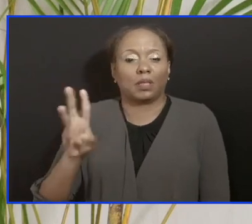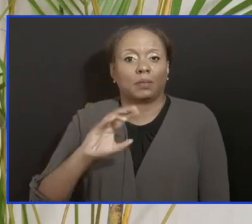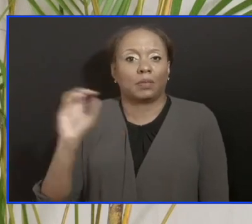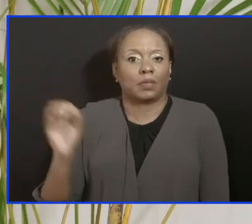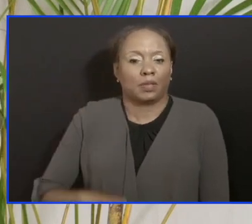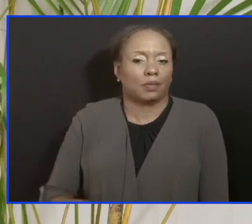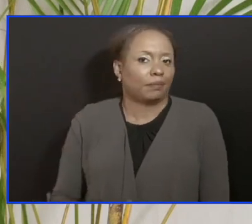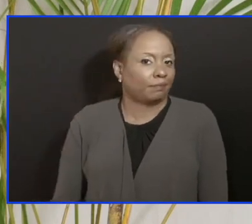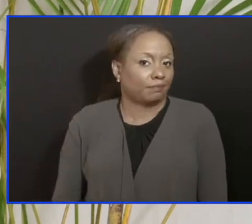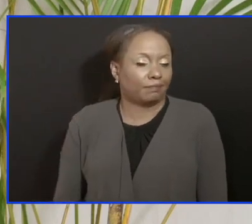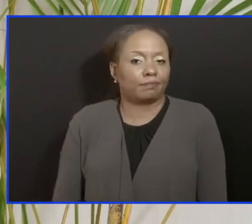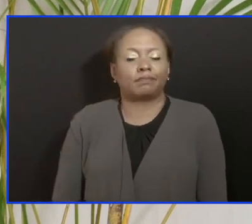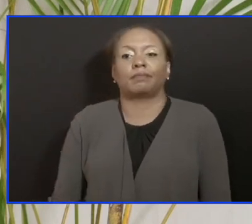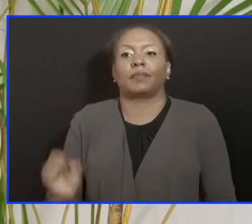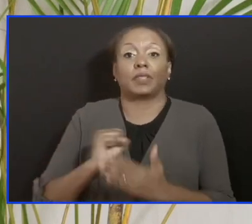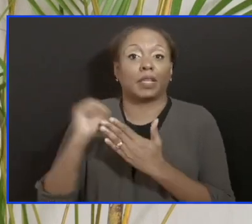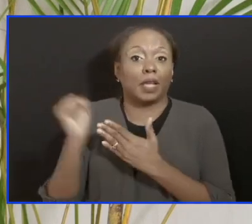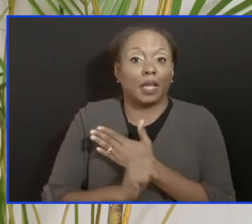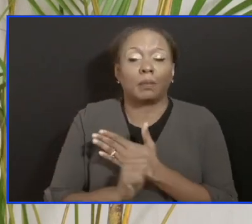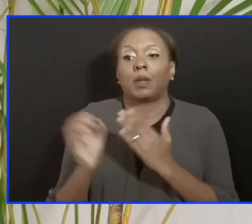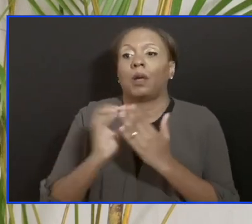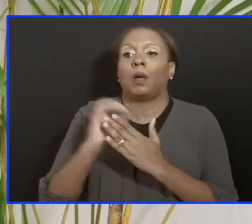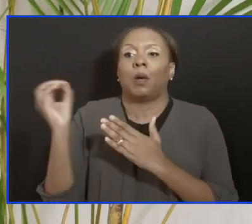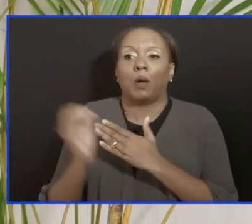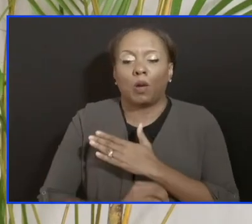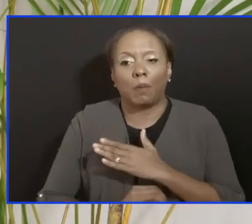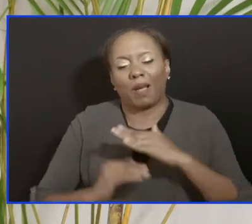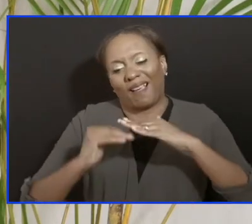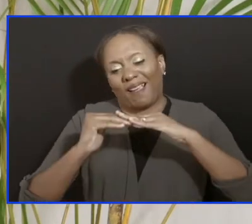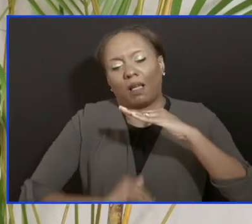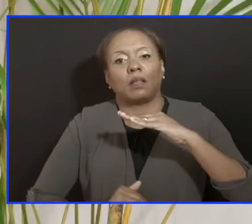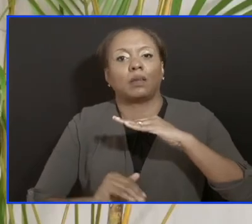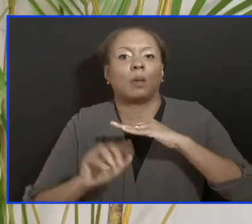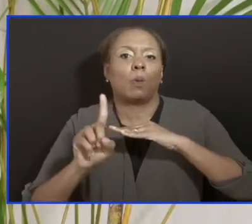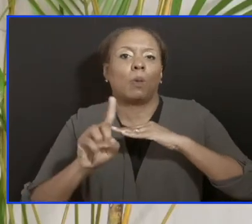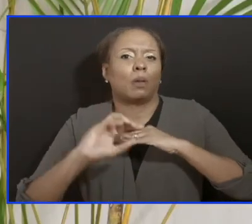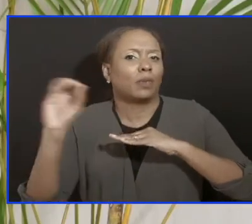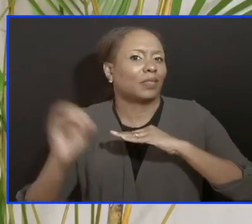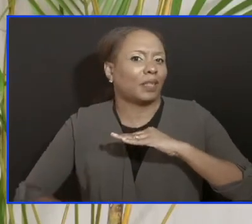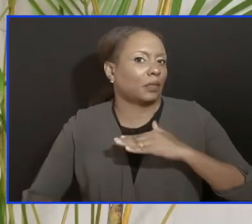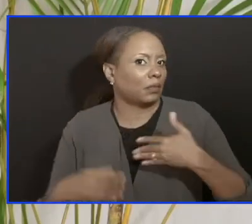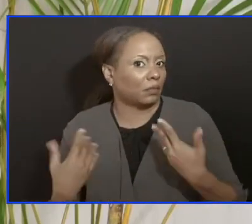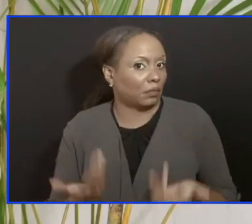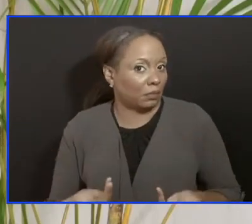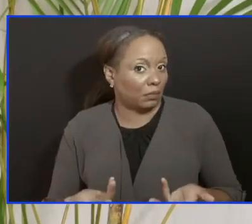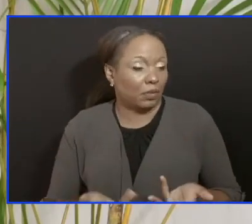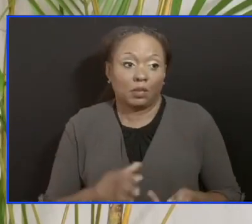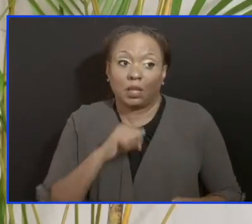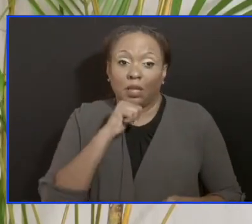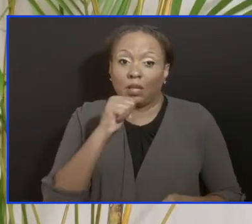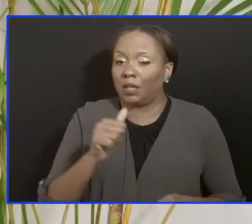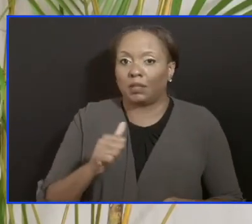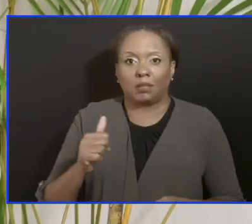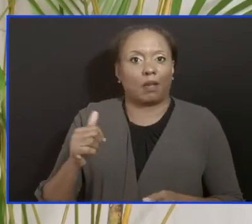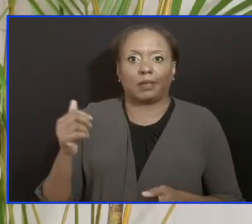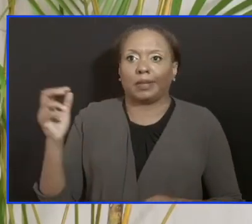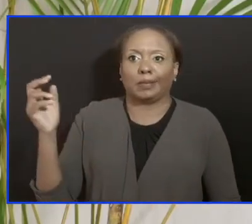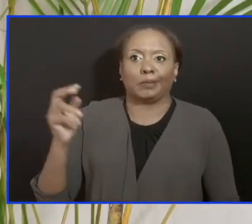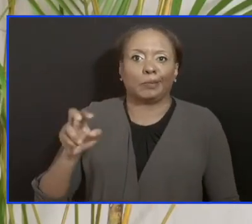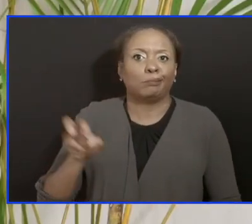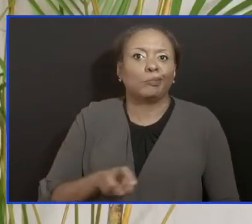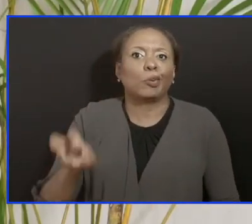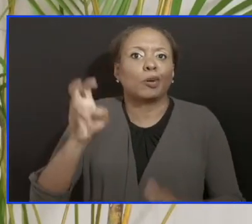Same thing, September and October, less than 1%. 0.53%, 0.46%.